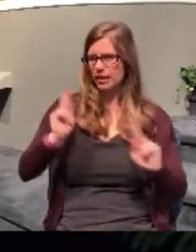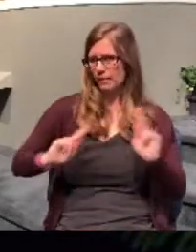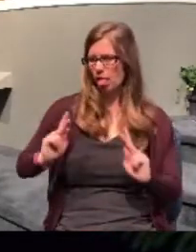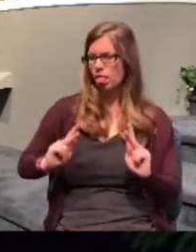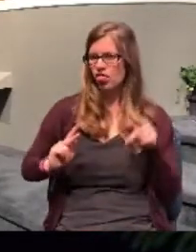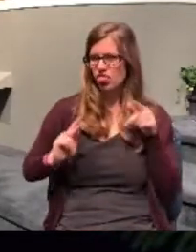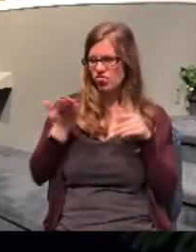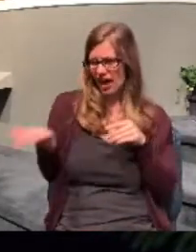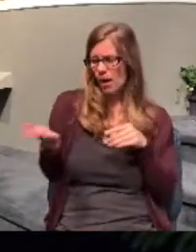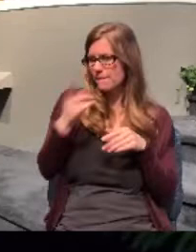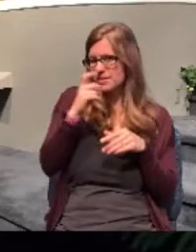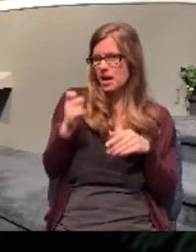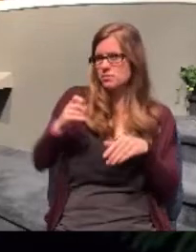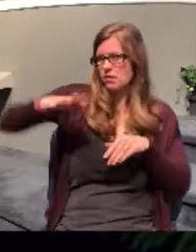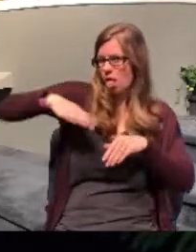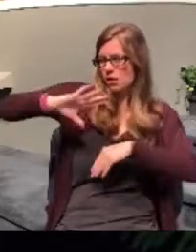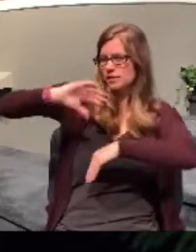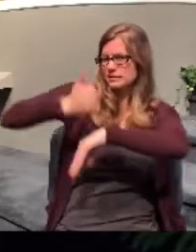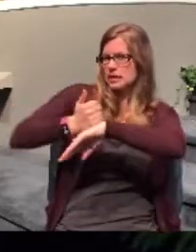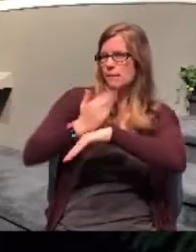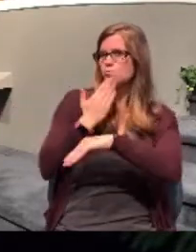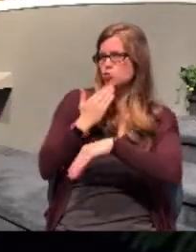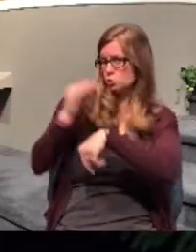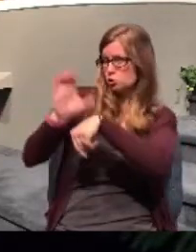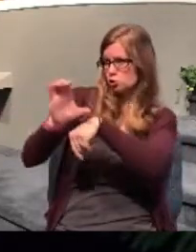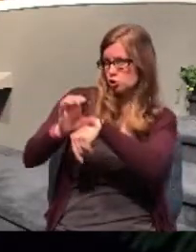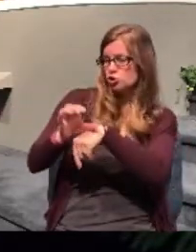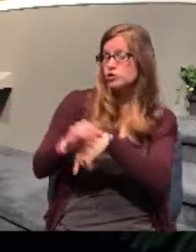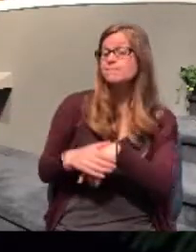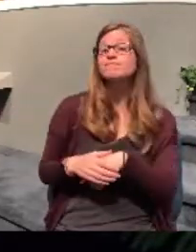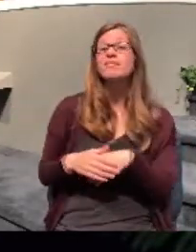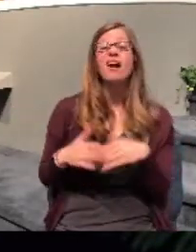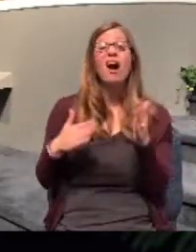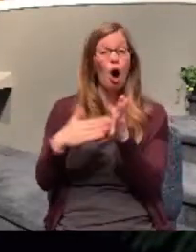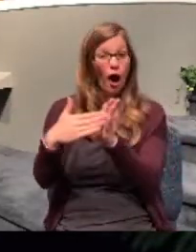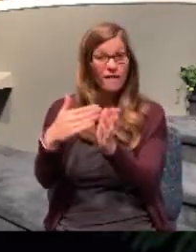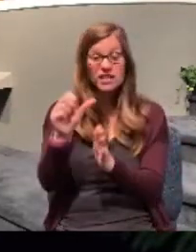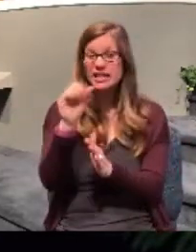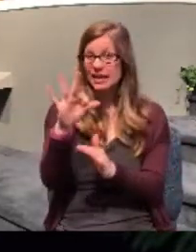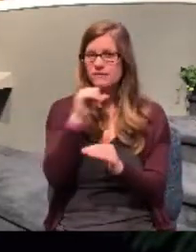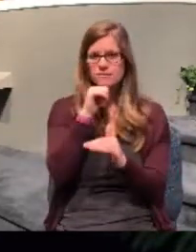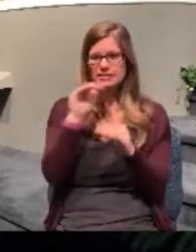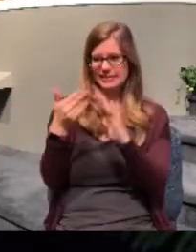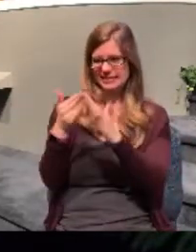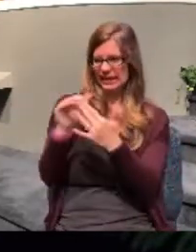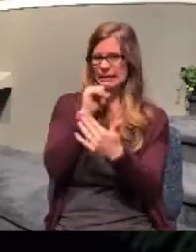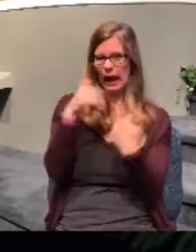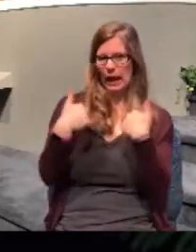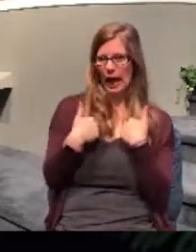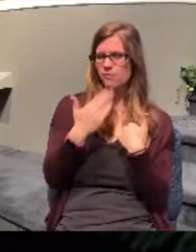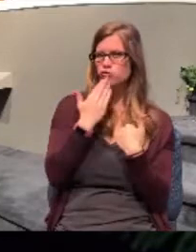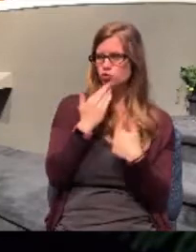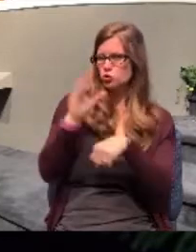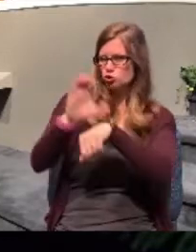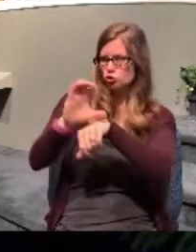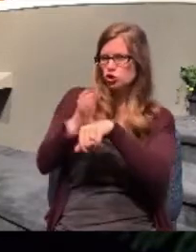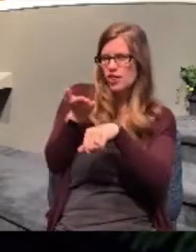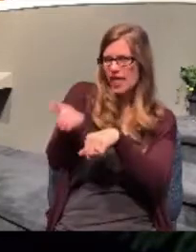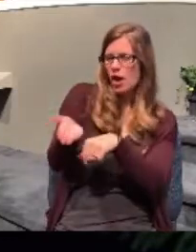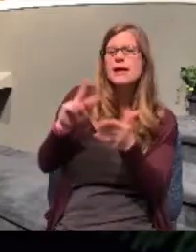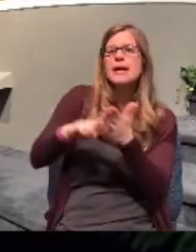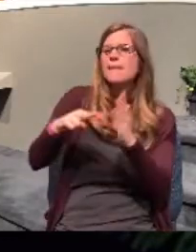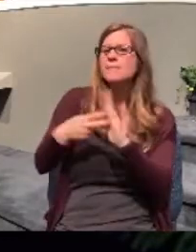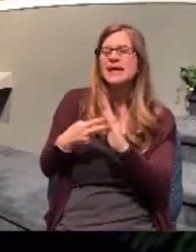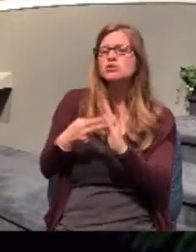had not even been built yet. Often when there wasn't an actual synagogue to meet in, the Jewish